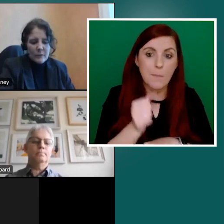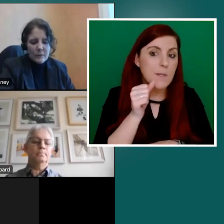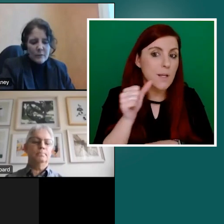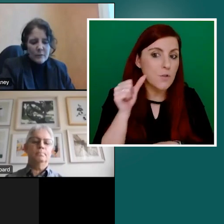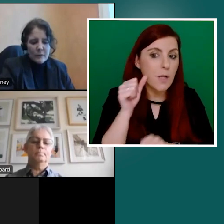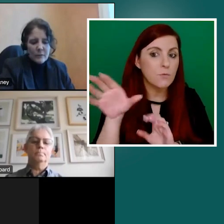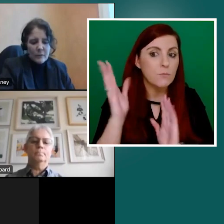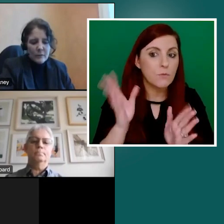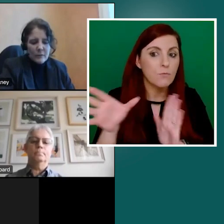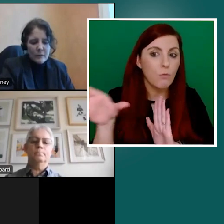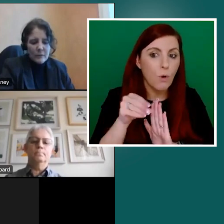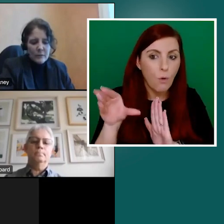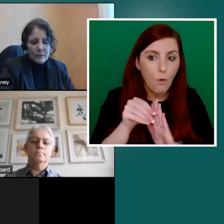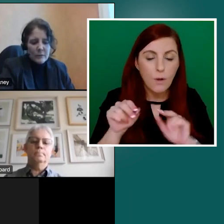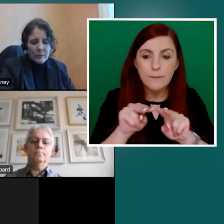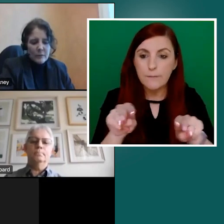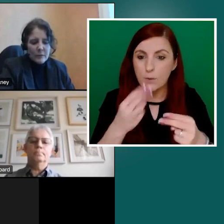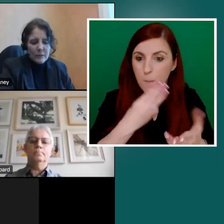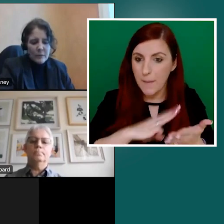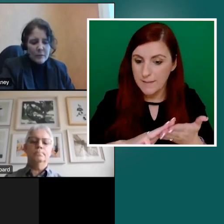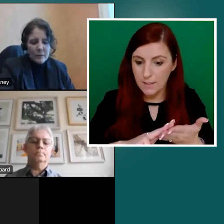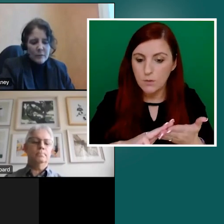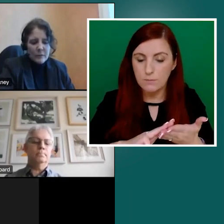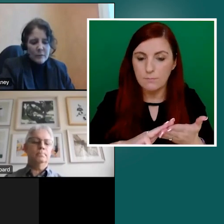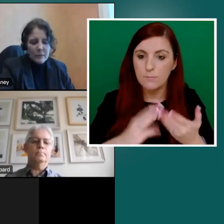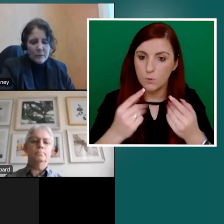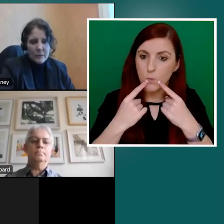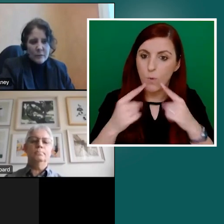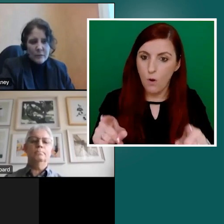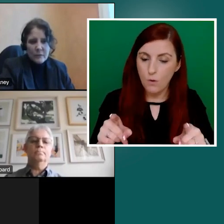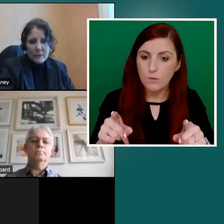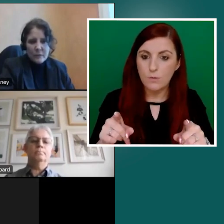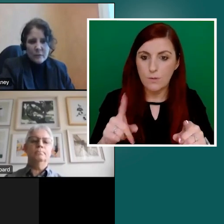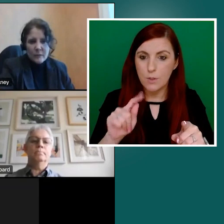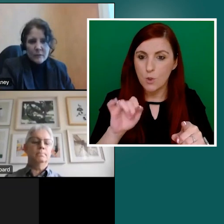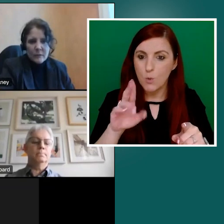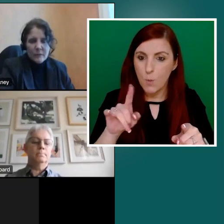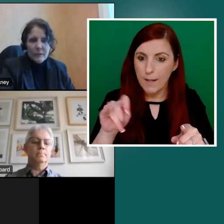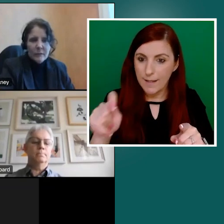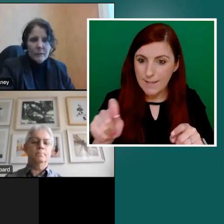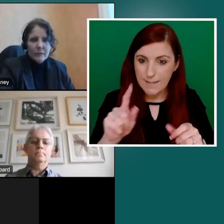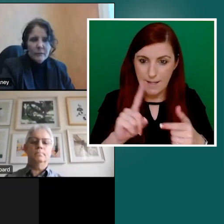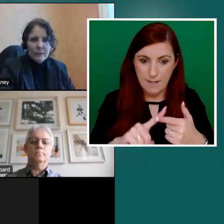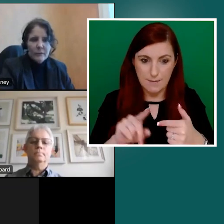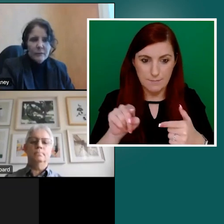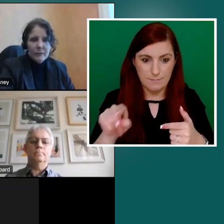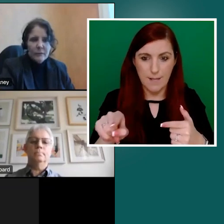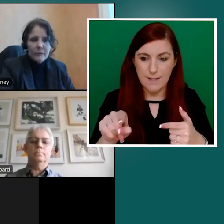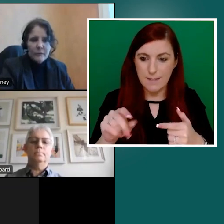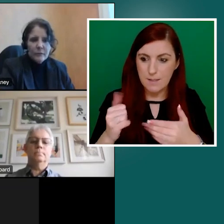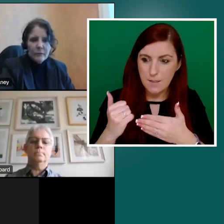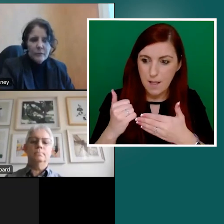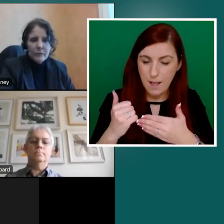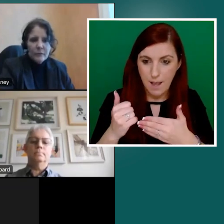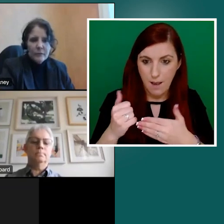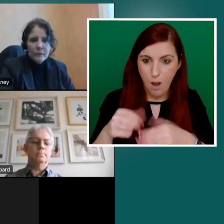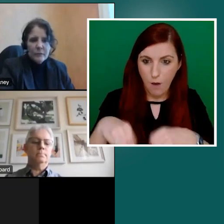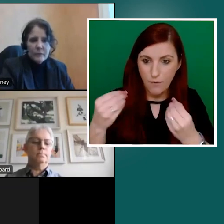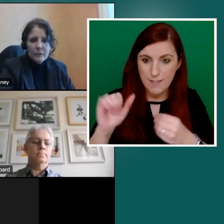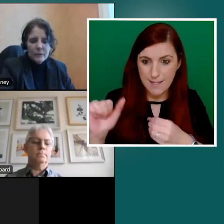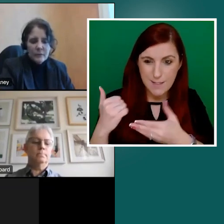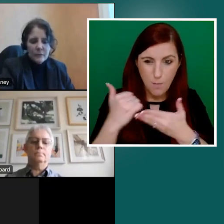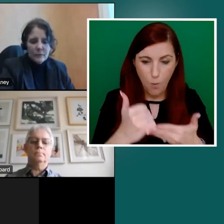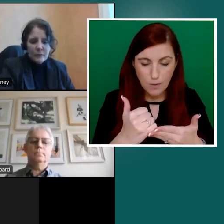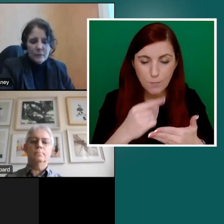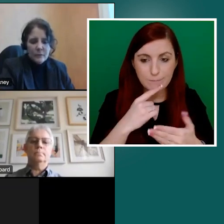to record a video message, launching the toolkit and expressing his support for it. Unfortunately,